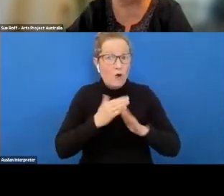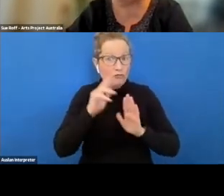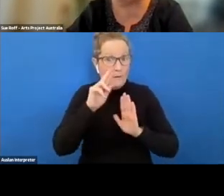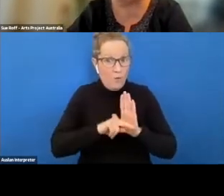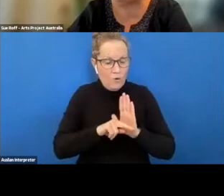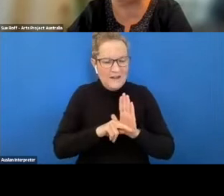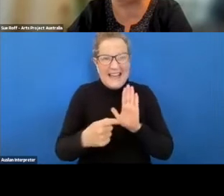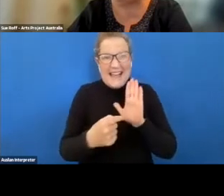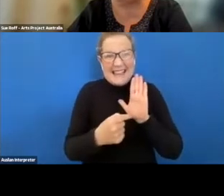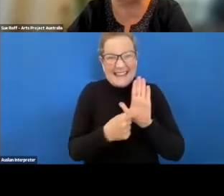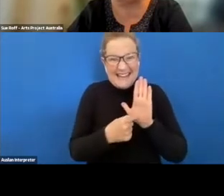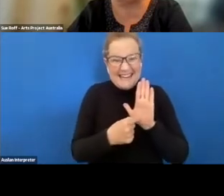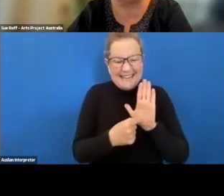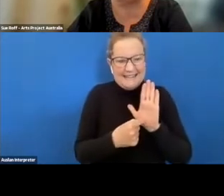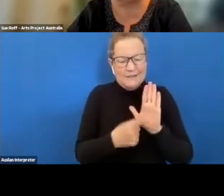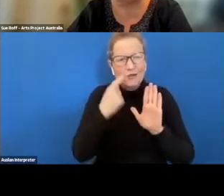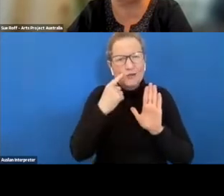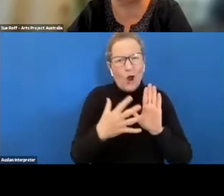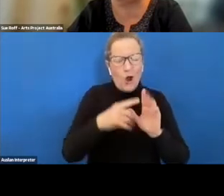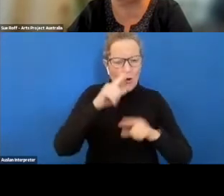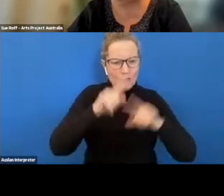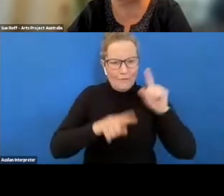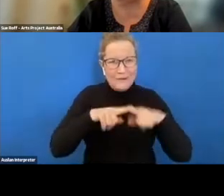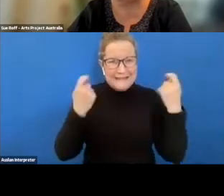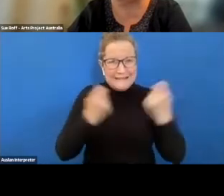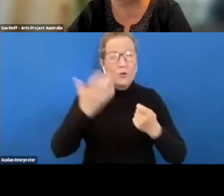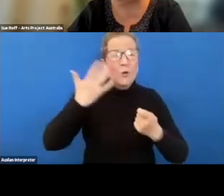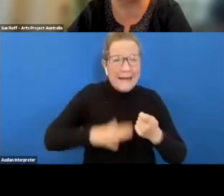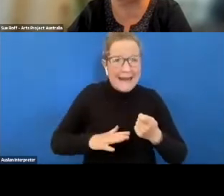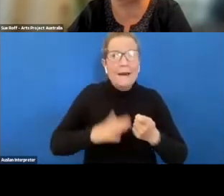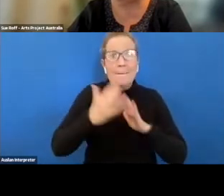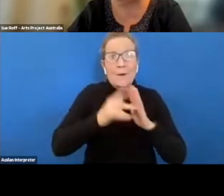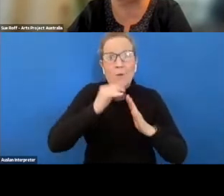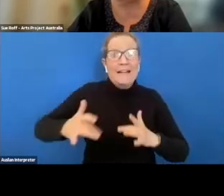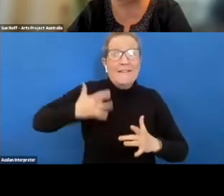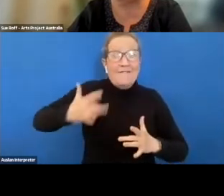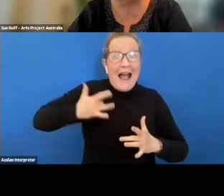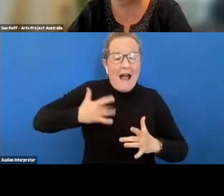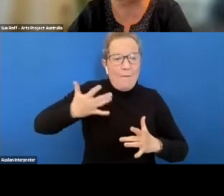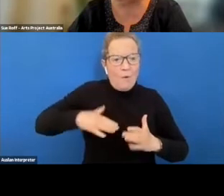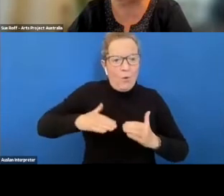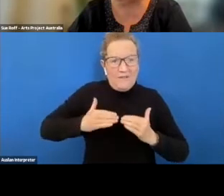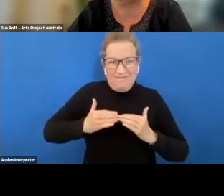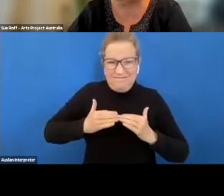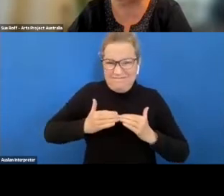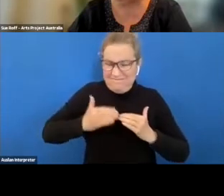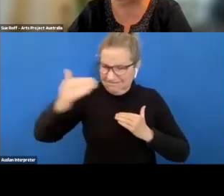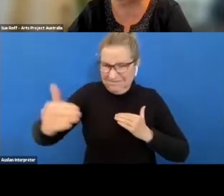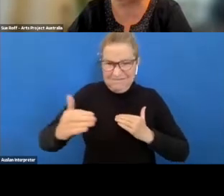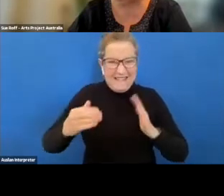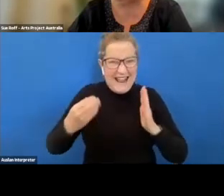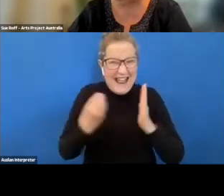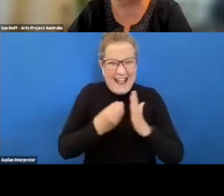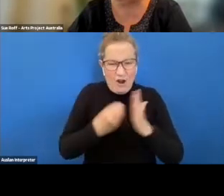shows how um diverse teams will be needed to survive the massive economic and structural change to